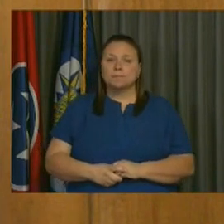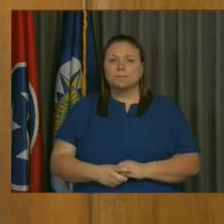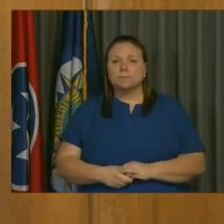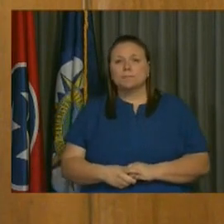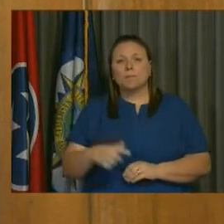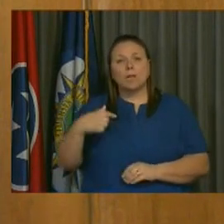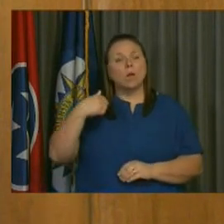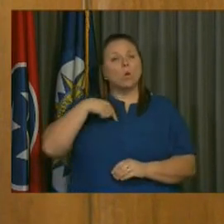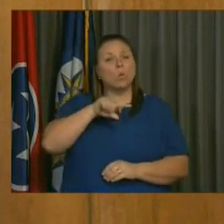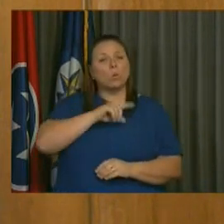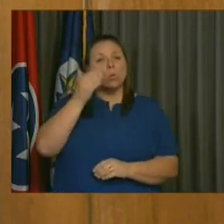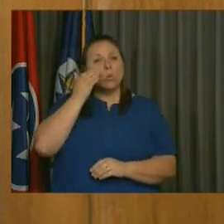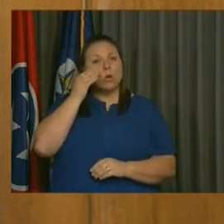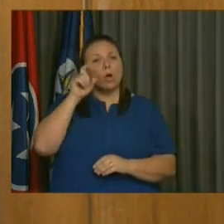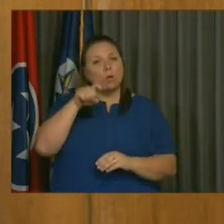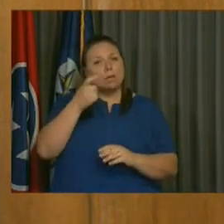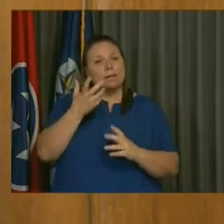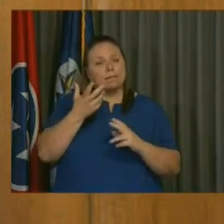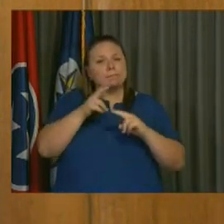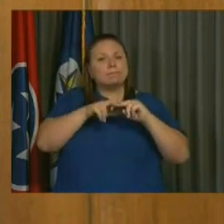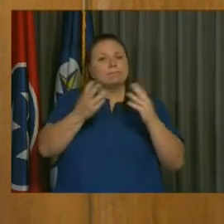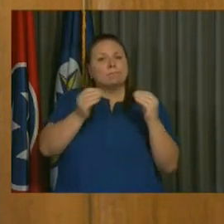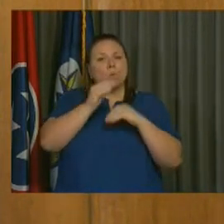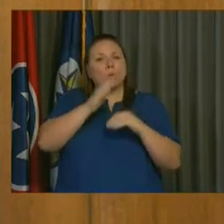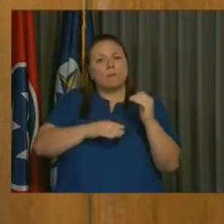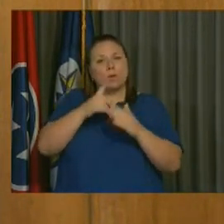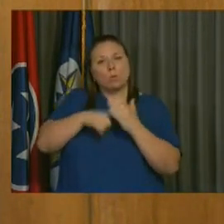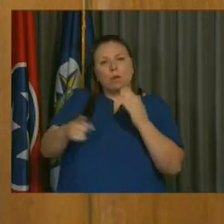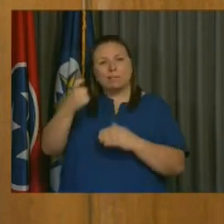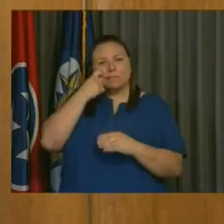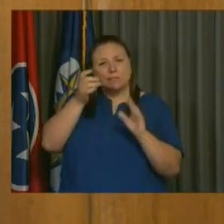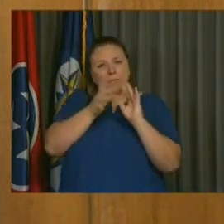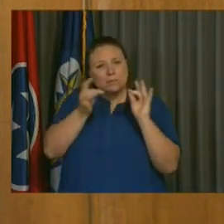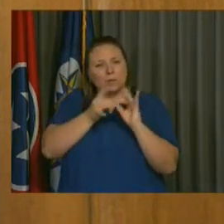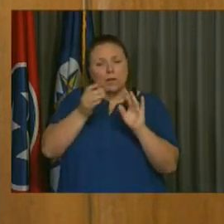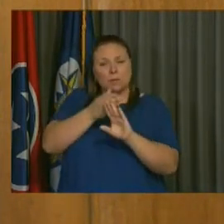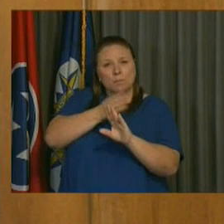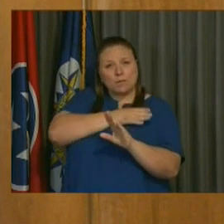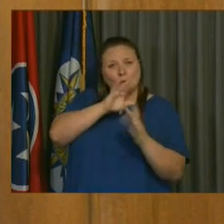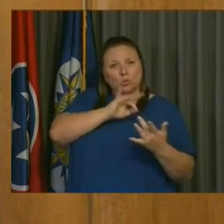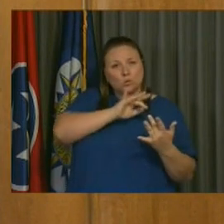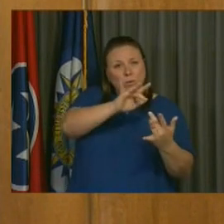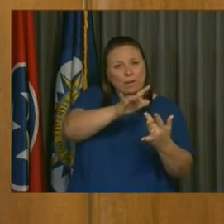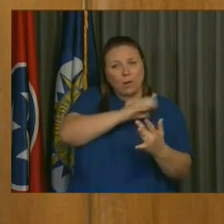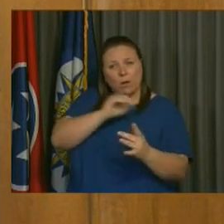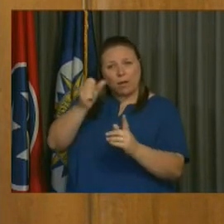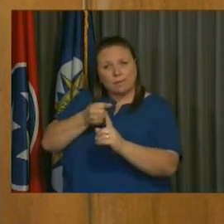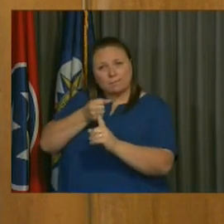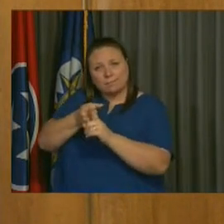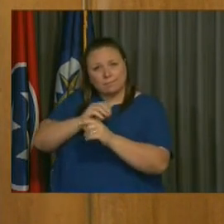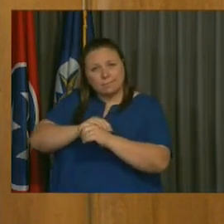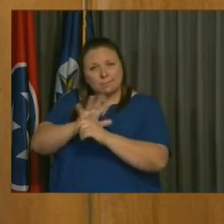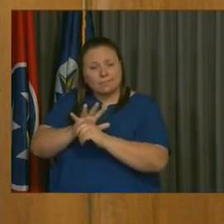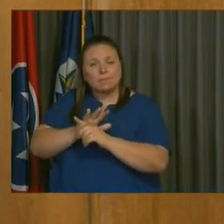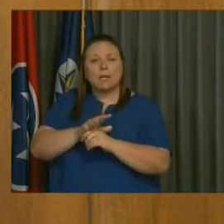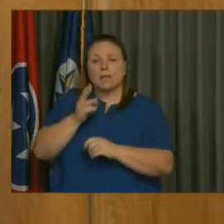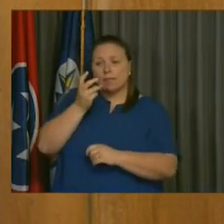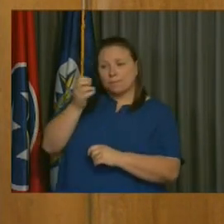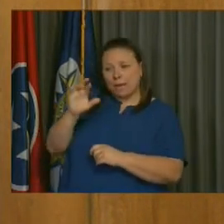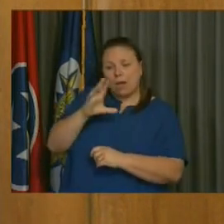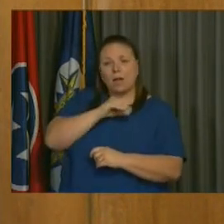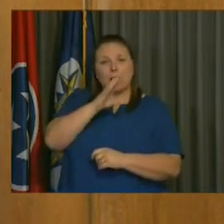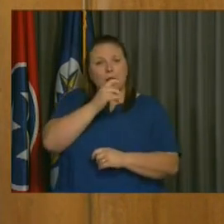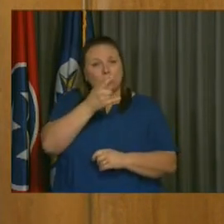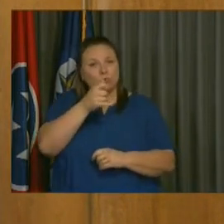balances well beyond what Mayor Cooper has described. Prior to the tornadoes and the COVID crisis, the mayor and the comptroller had warned